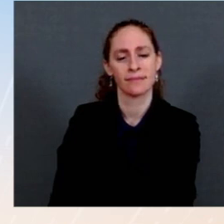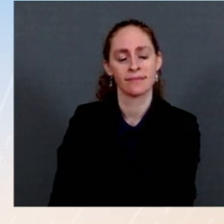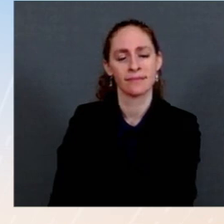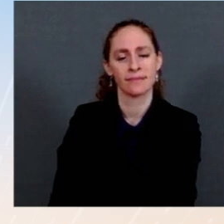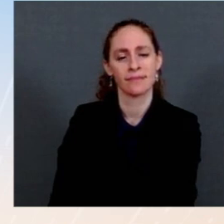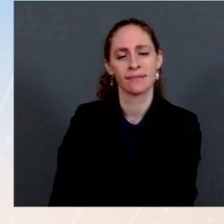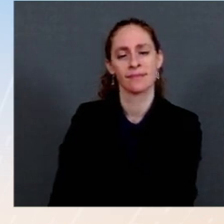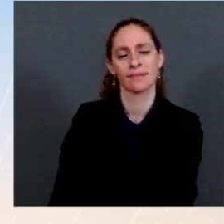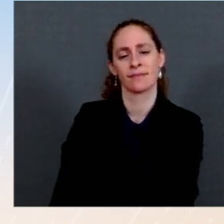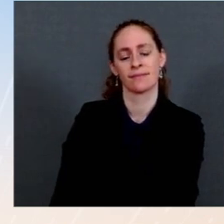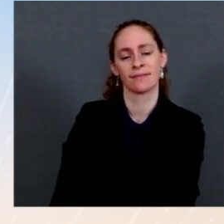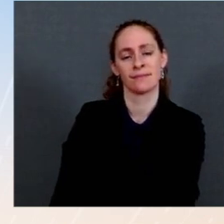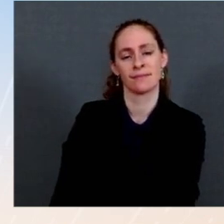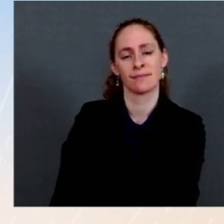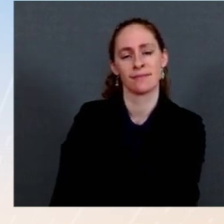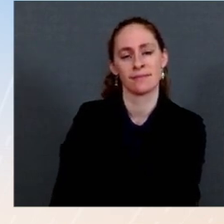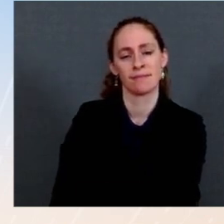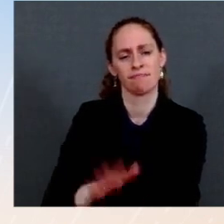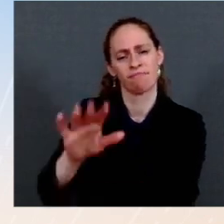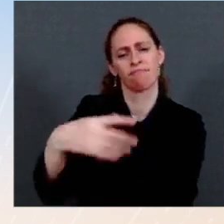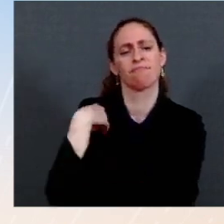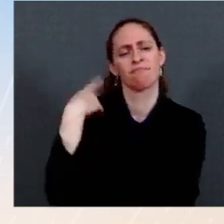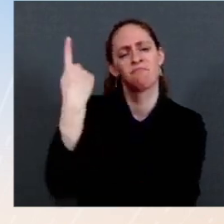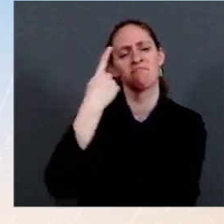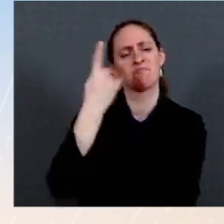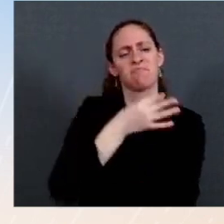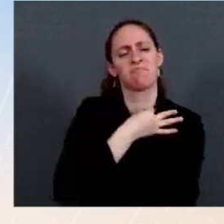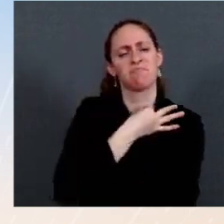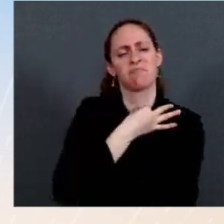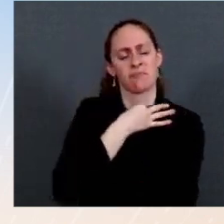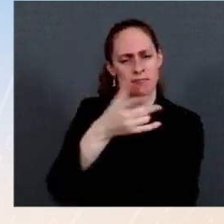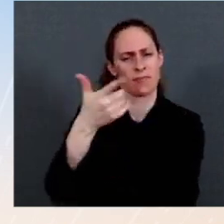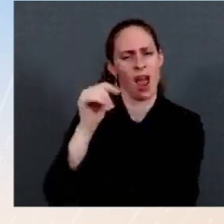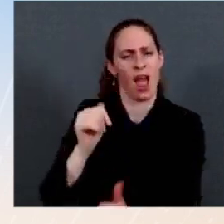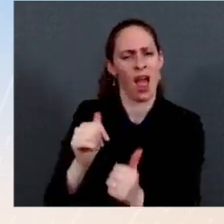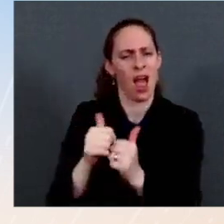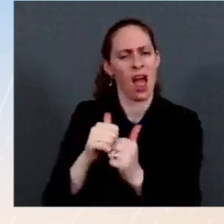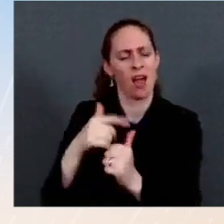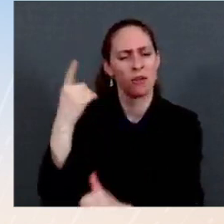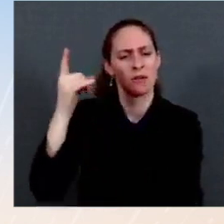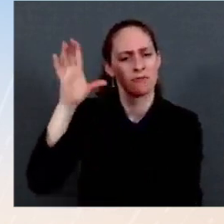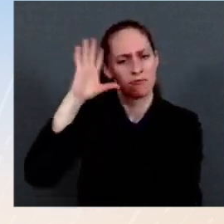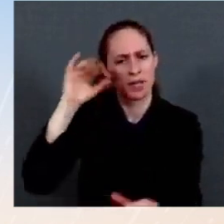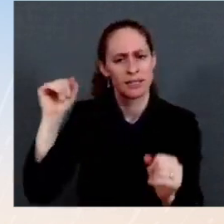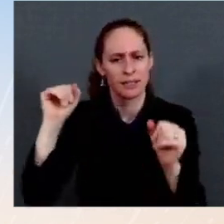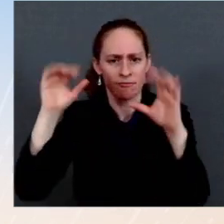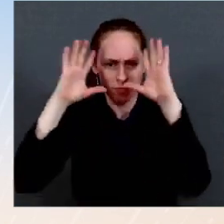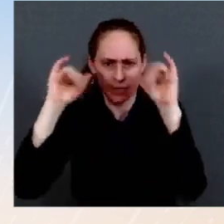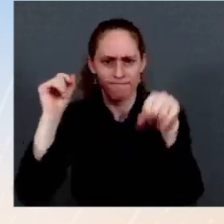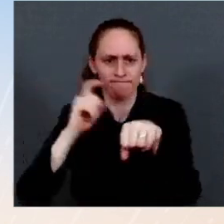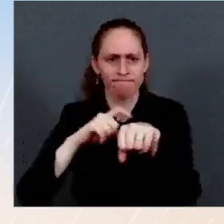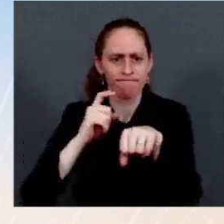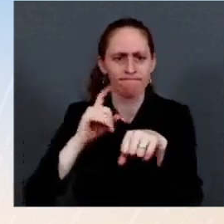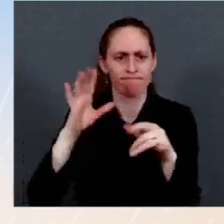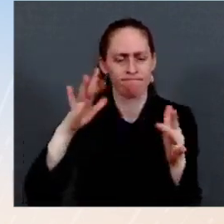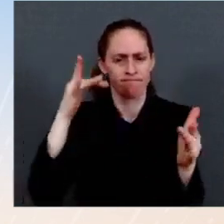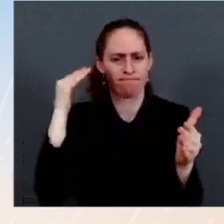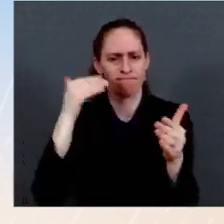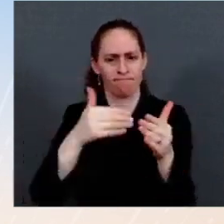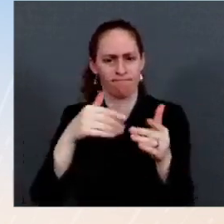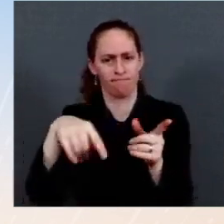conservative area of the country that he's traveled to as president? And does it make it harder to be that source of comfort, given how much